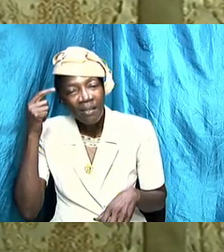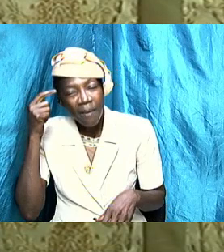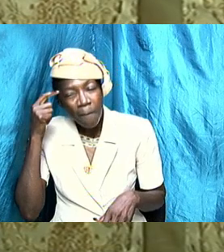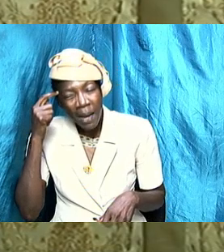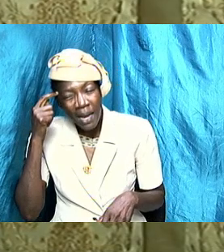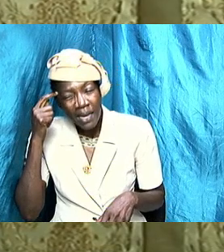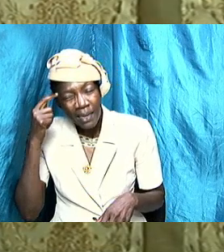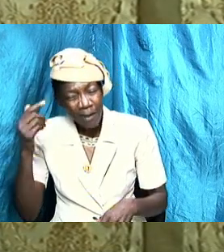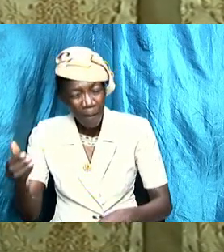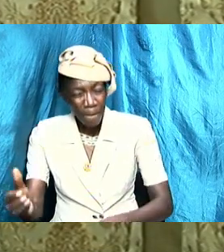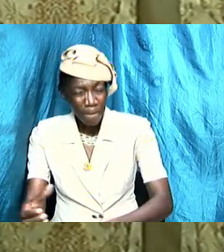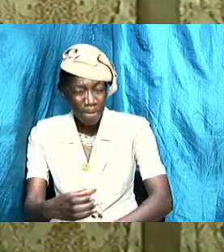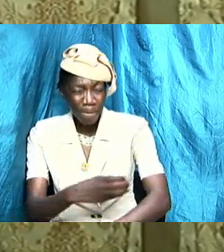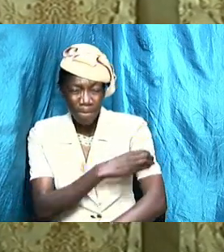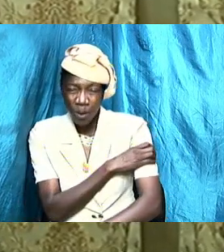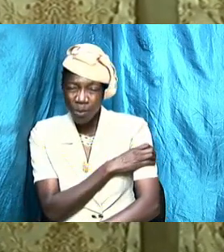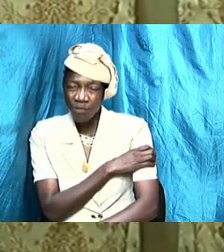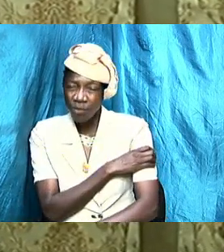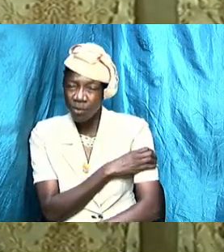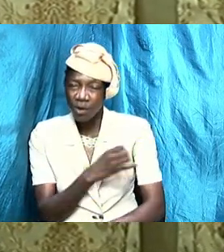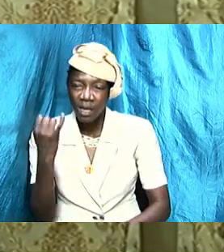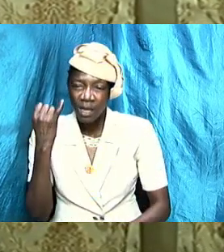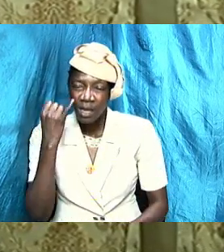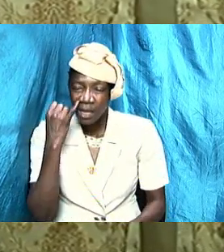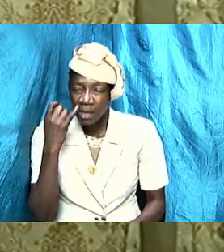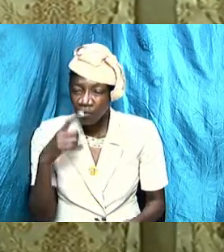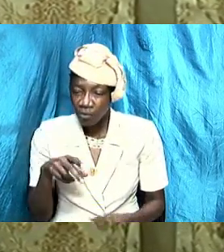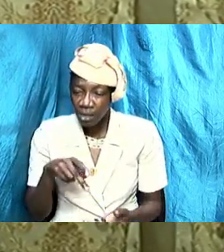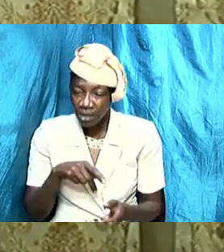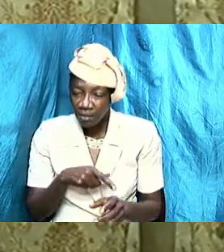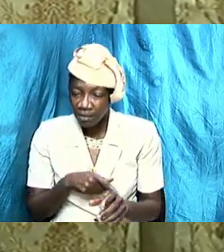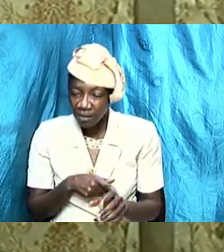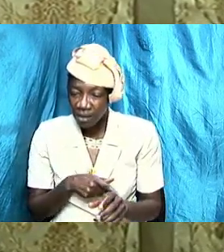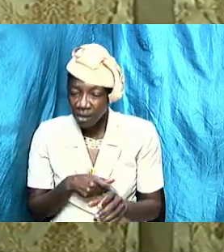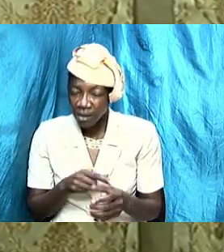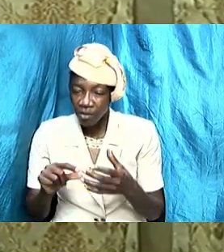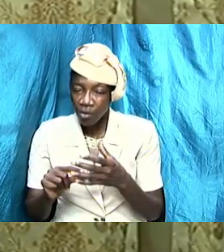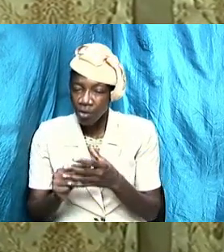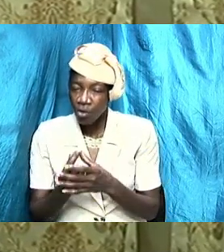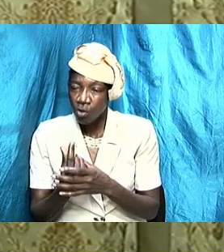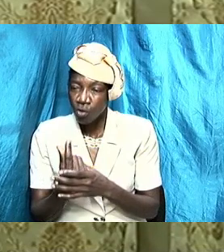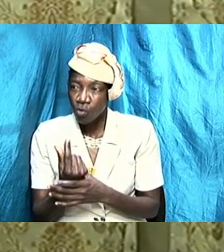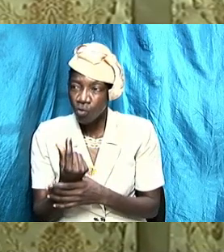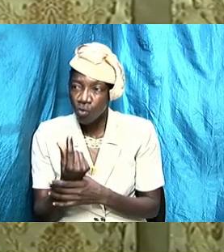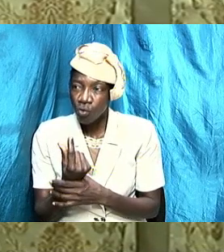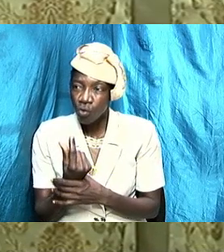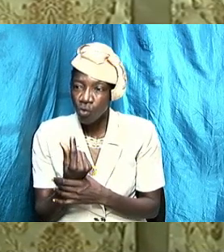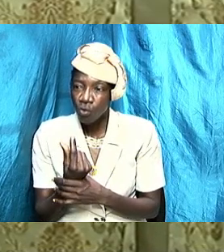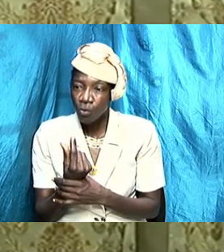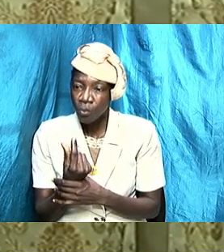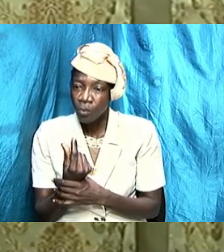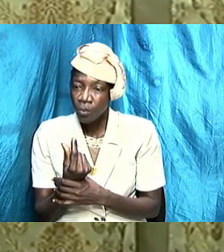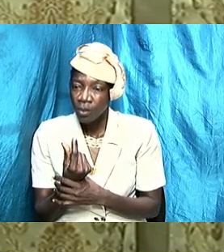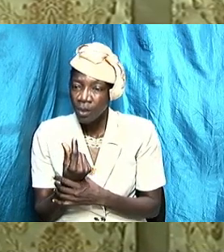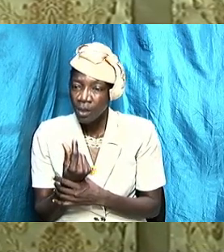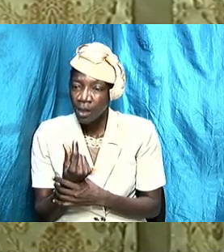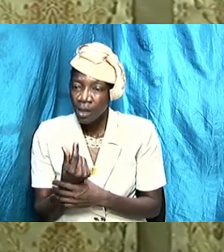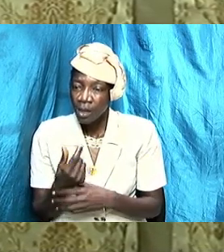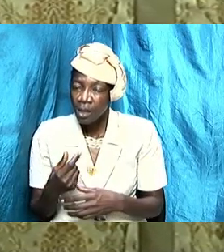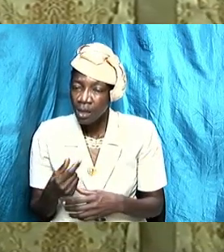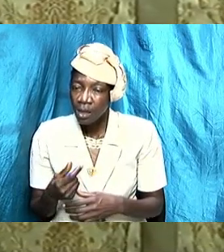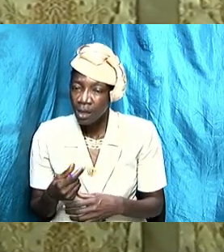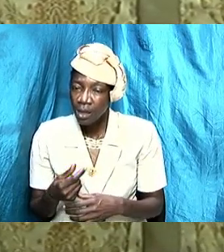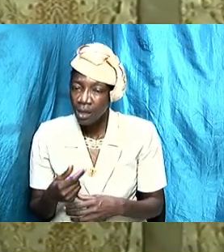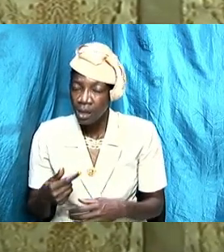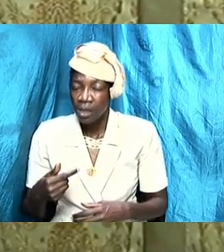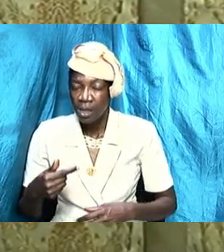powerful and if we start to cultivate a mental attitude that I am